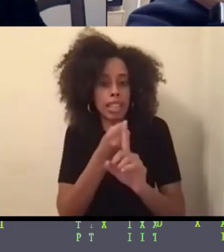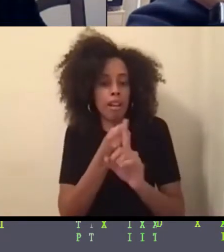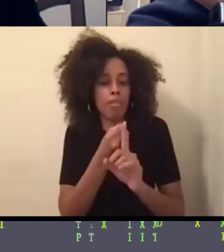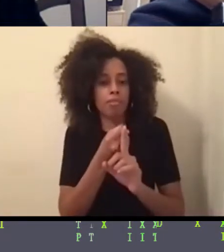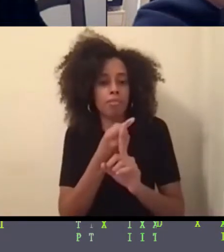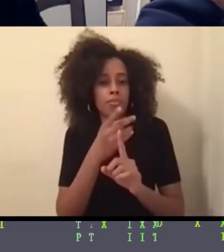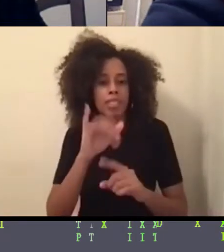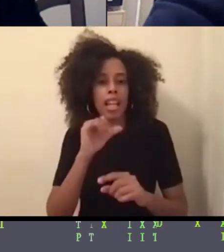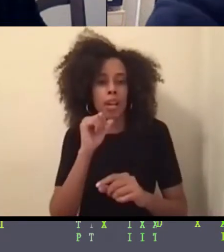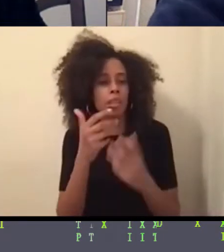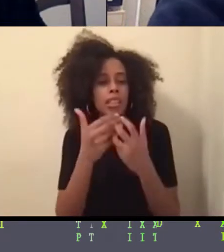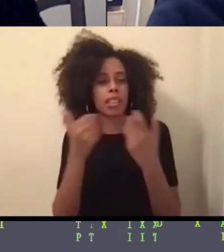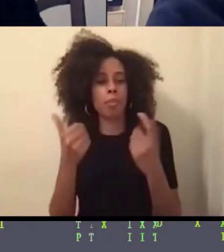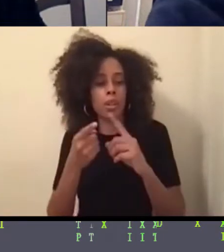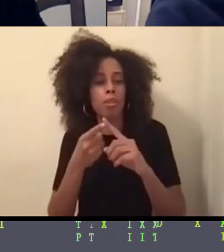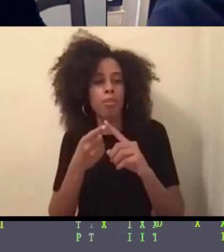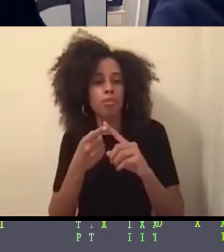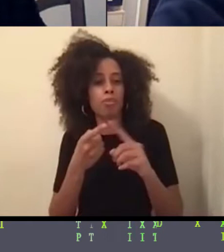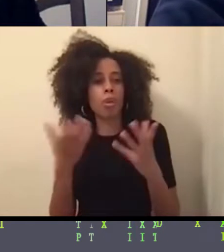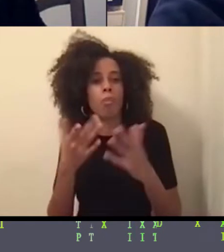Well, thank you for sharing.